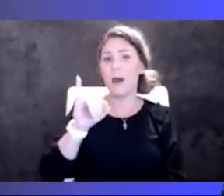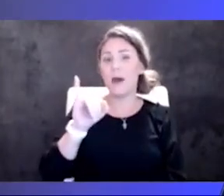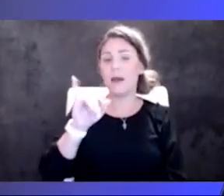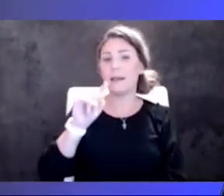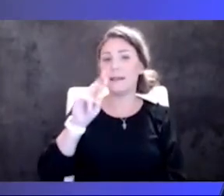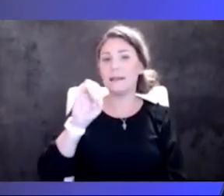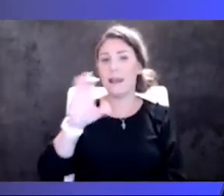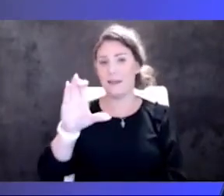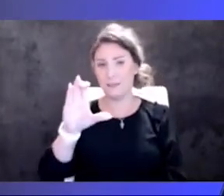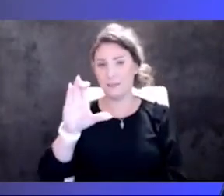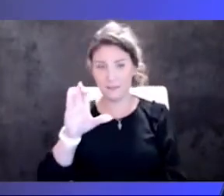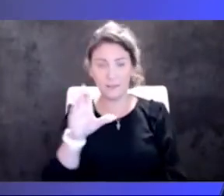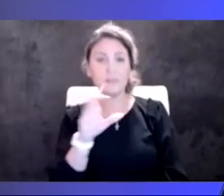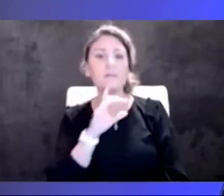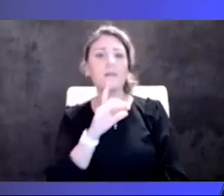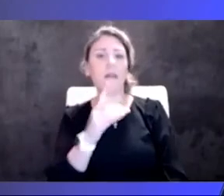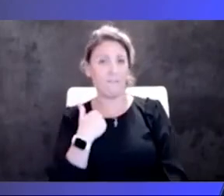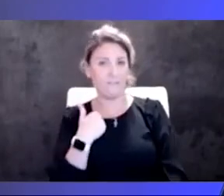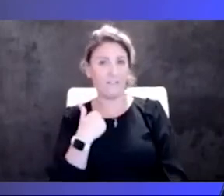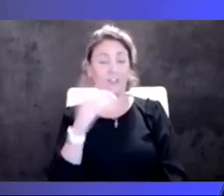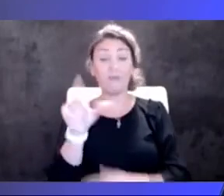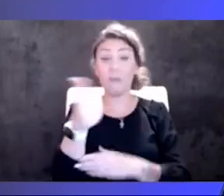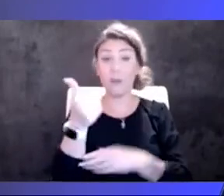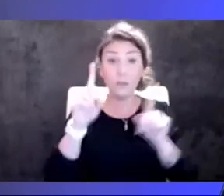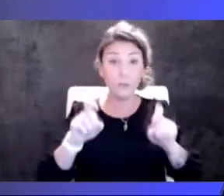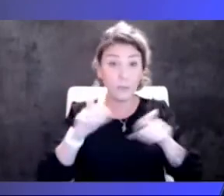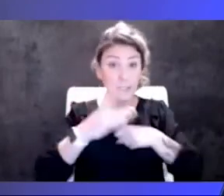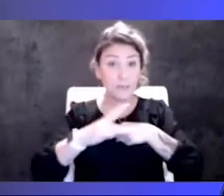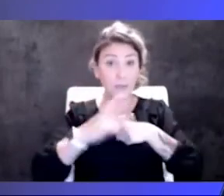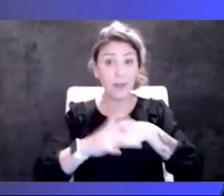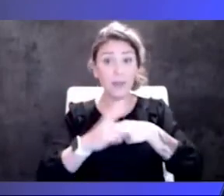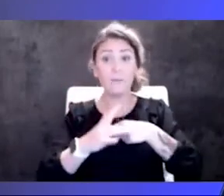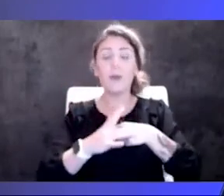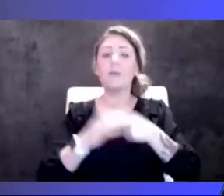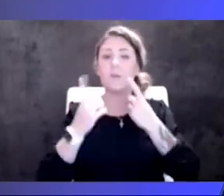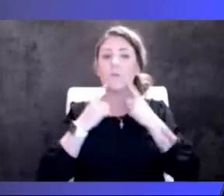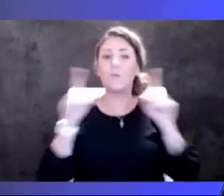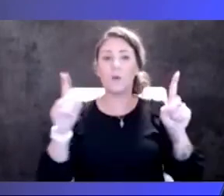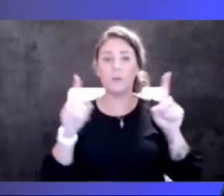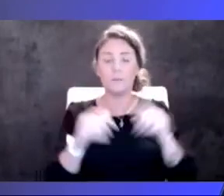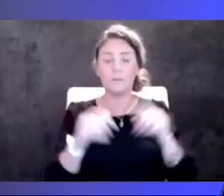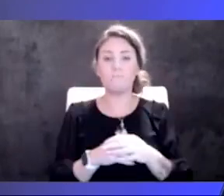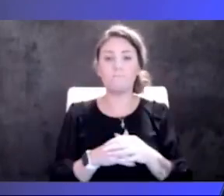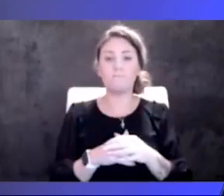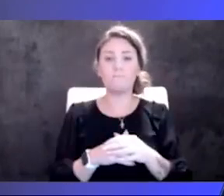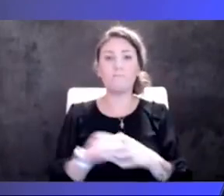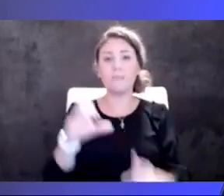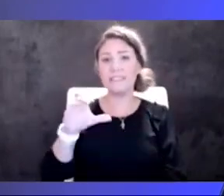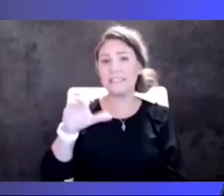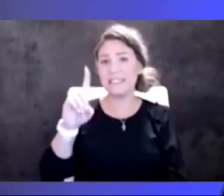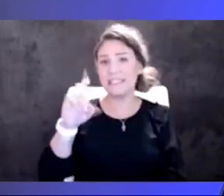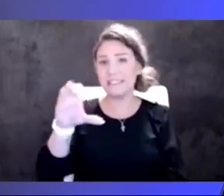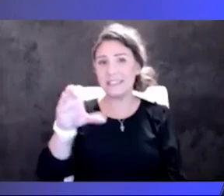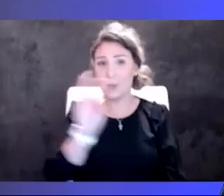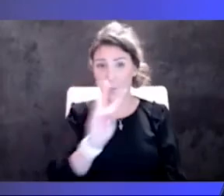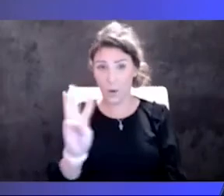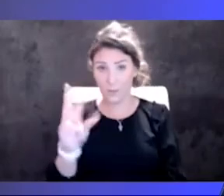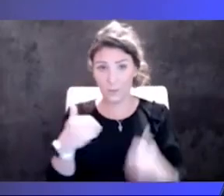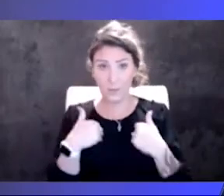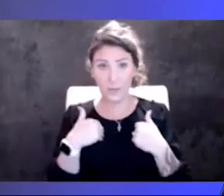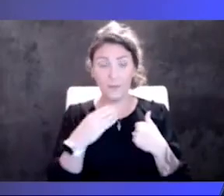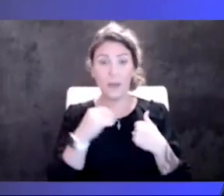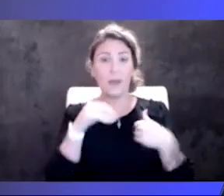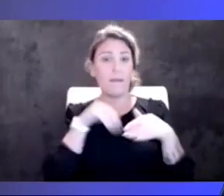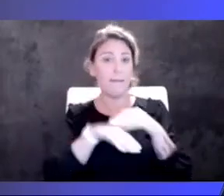are other tests available and they do work. CDC does have a website and you could also access FDA